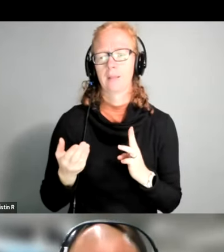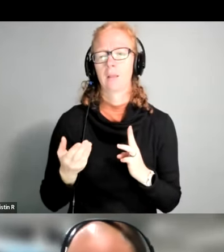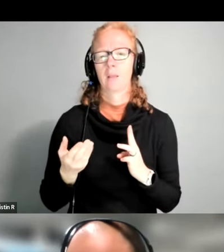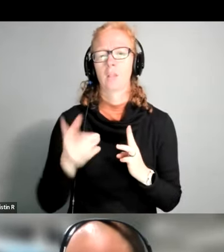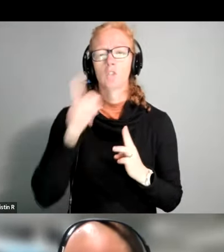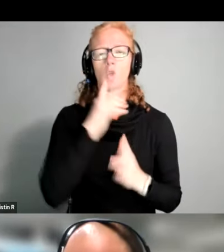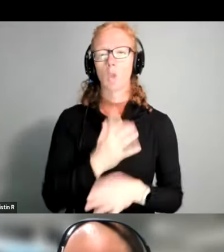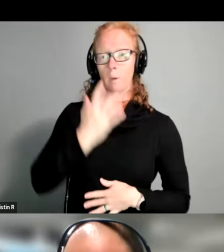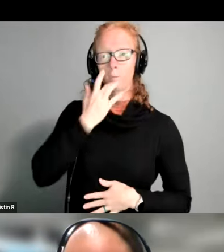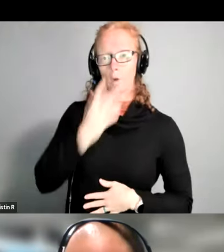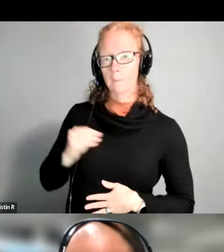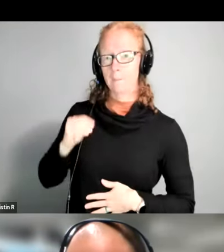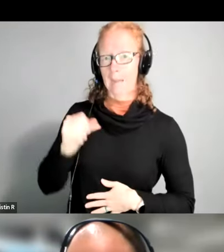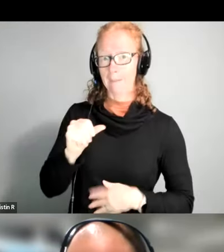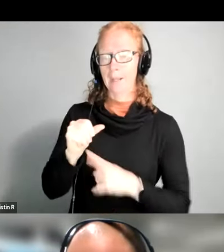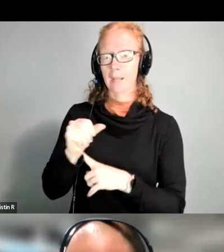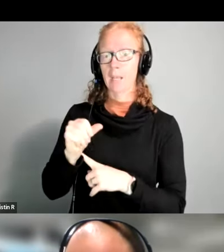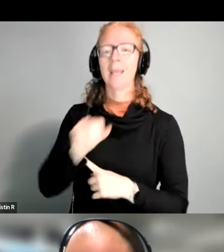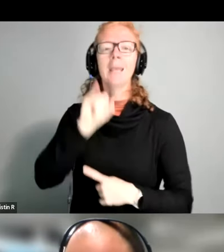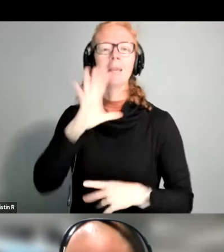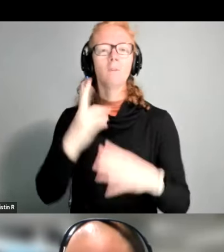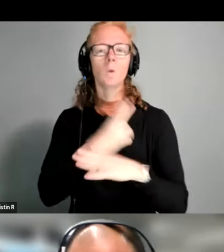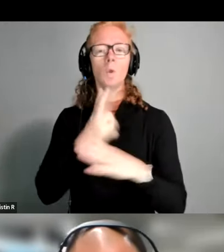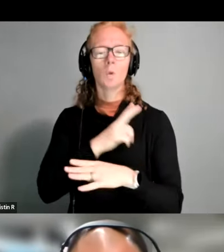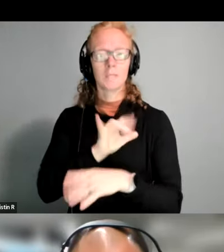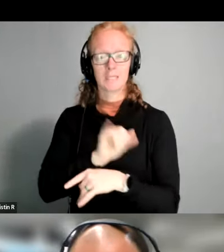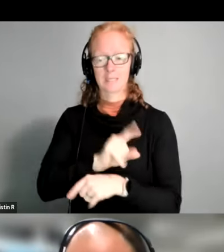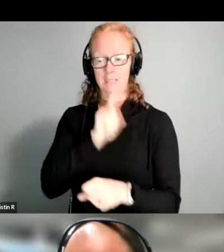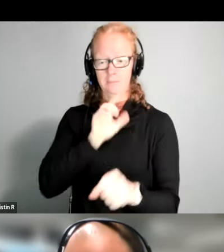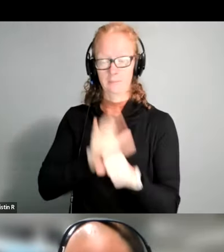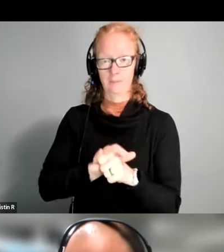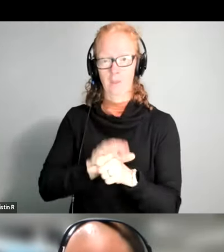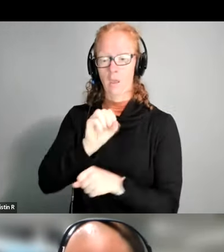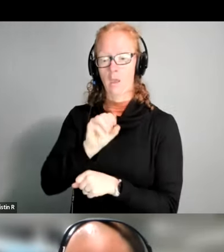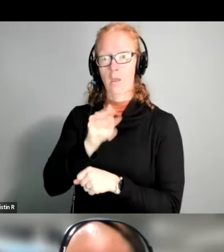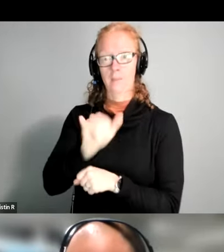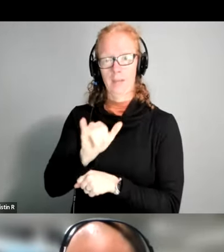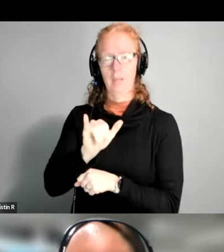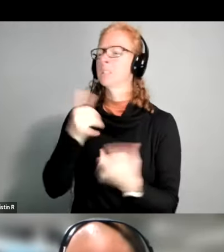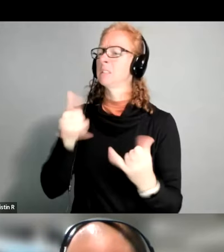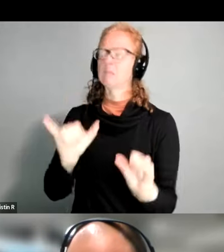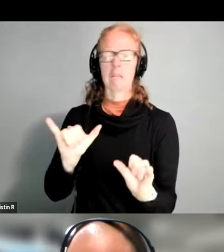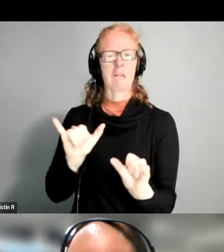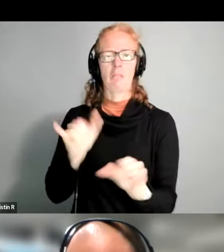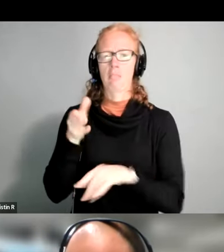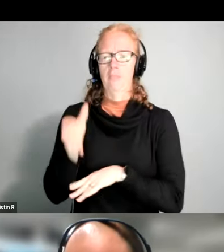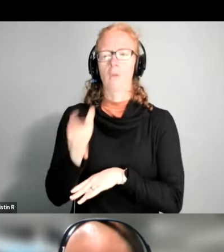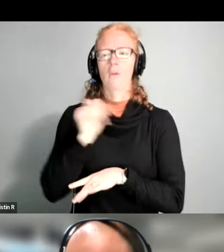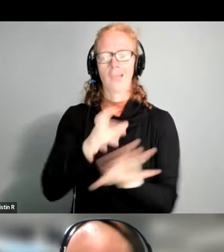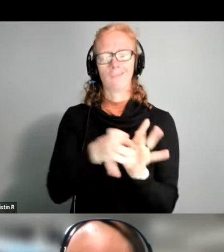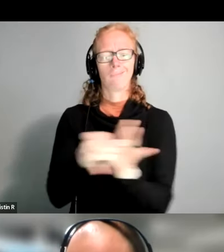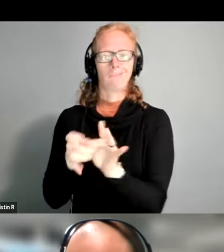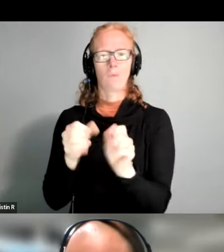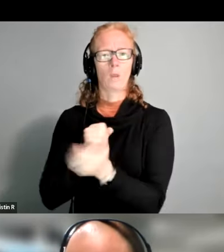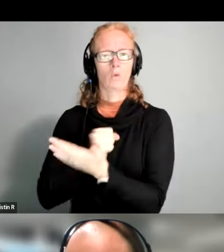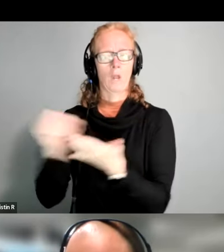your preferred payment method but if you're using the dedicated omni card that option will still exist you'll still be able to connect your own